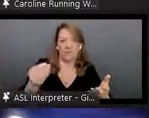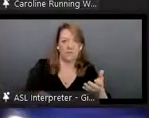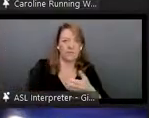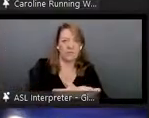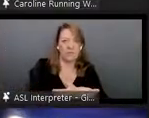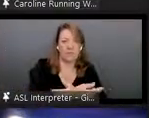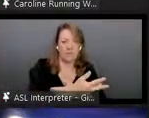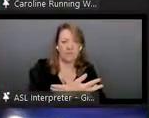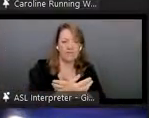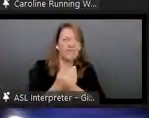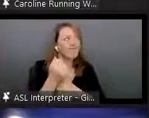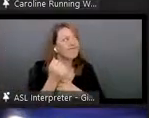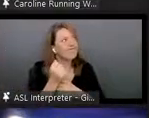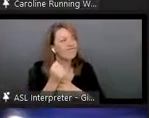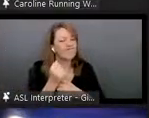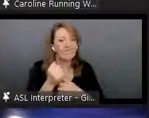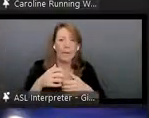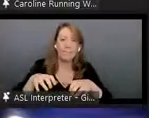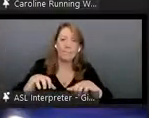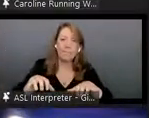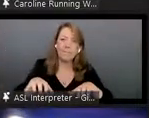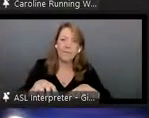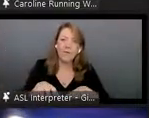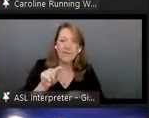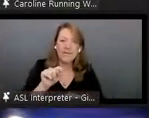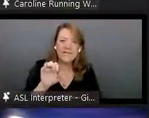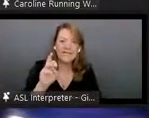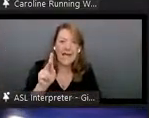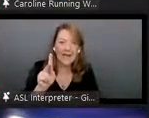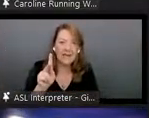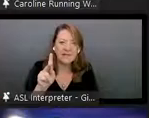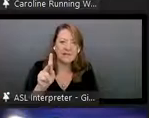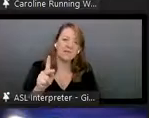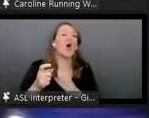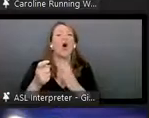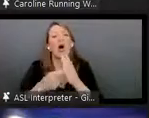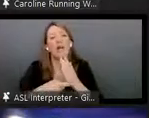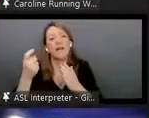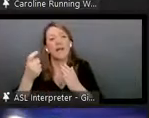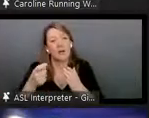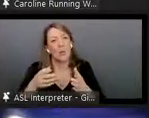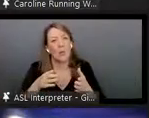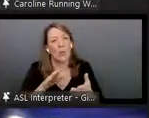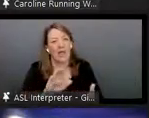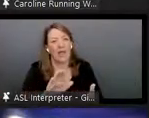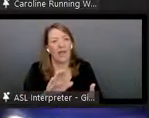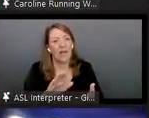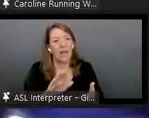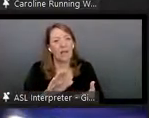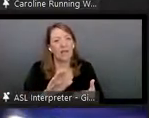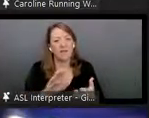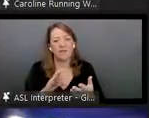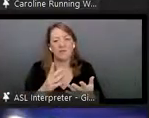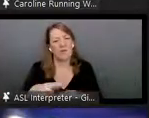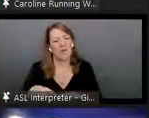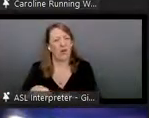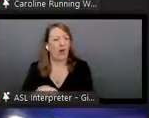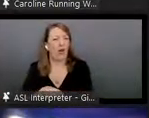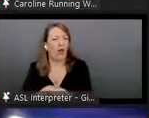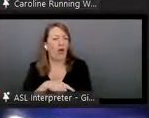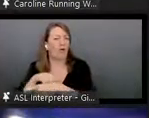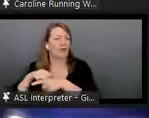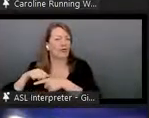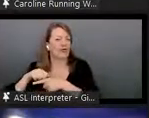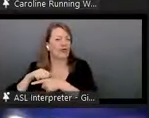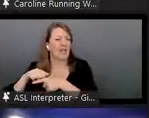what's the word, kind of performing the task in an automated fashion. And then the, the goal, um, there's a, there's a lengthy training process where you, um,